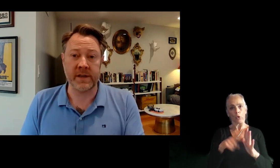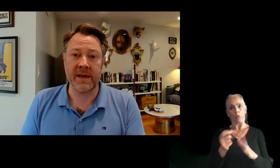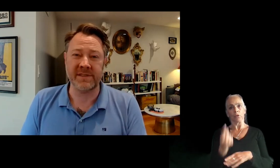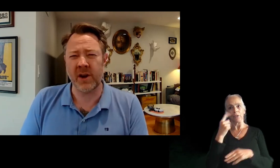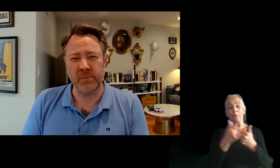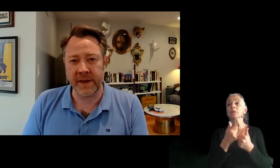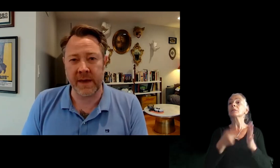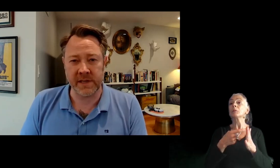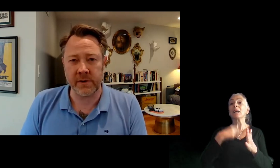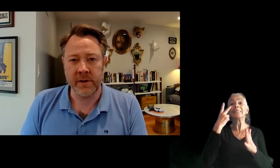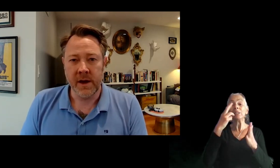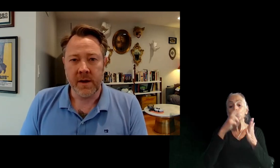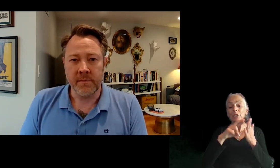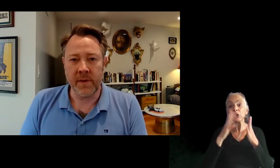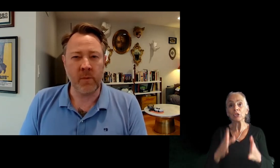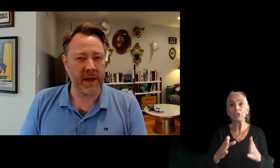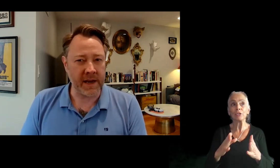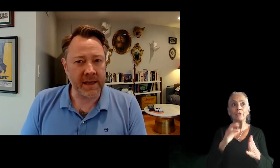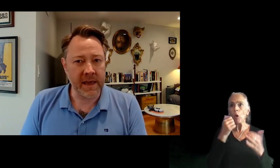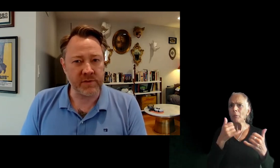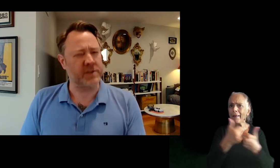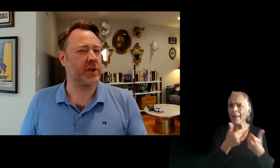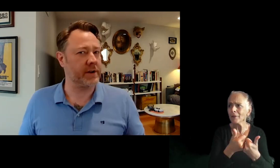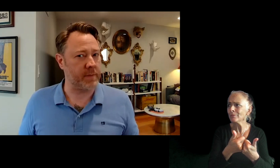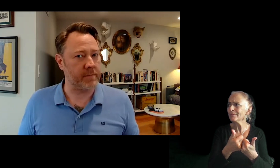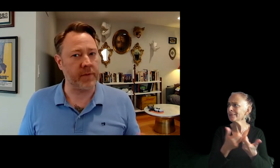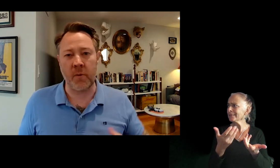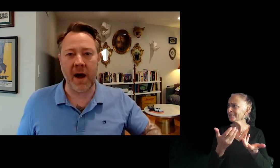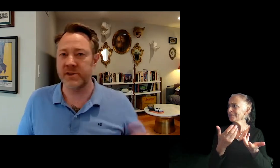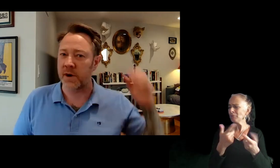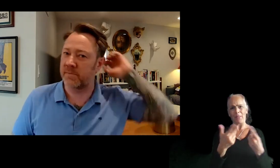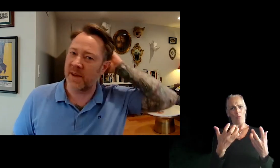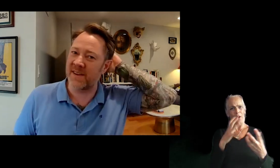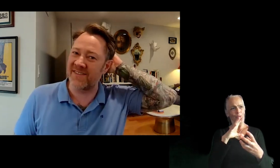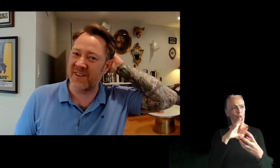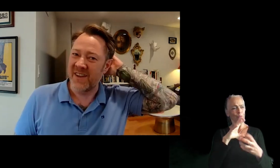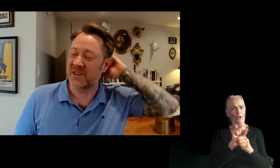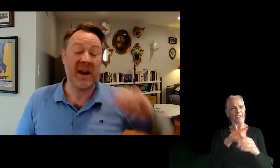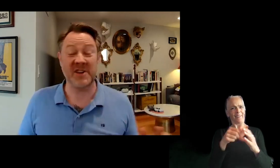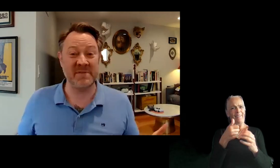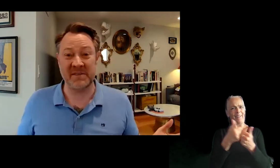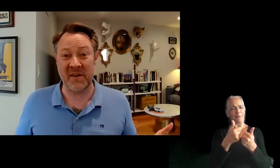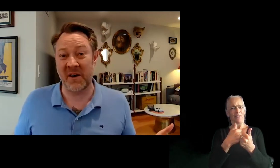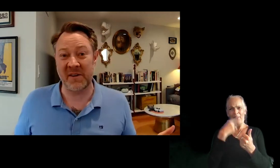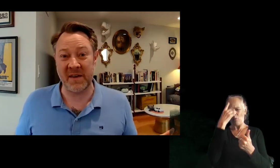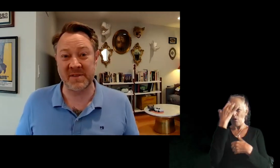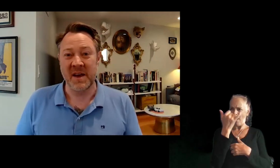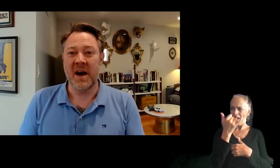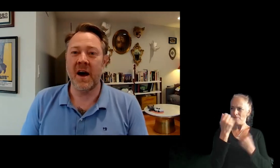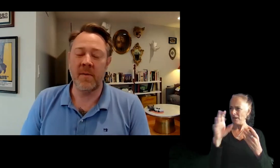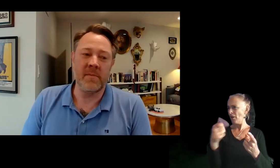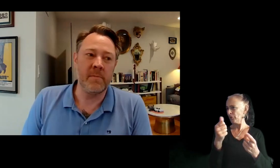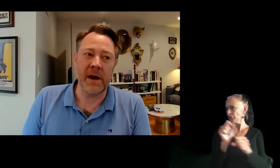have never worked in games and they don't play games either. And they want to get into games, which is curious to me. Like, why would you want to, there's a lot of jobs out there that aren't